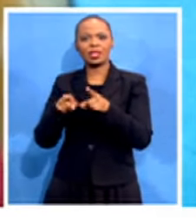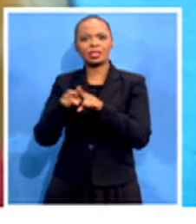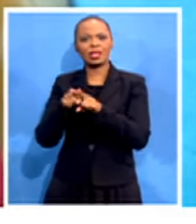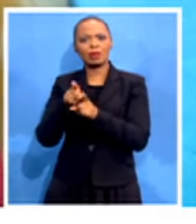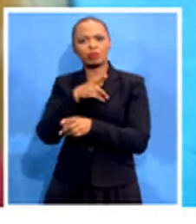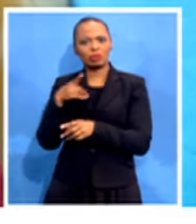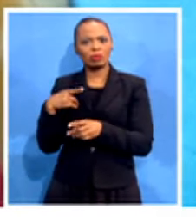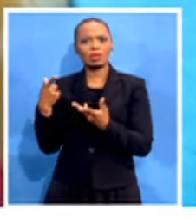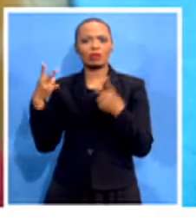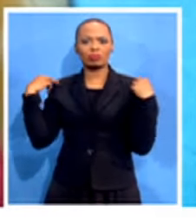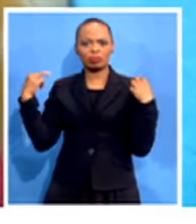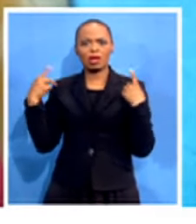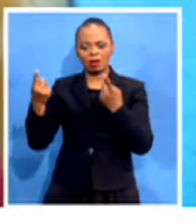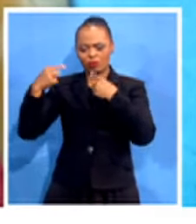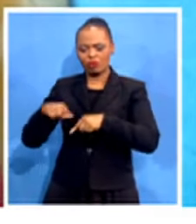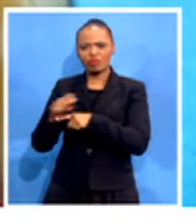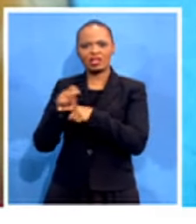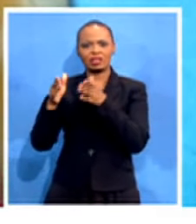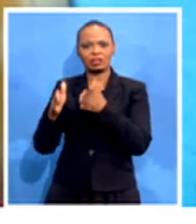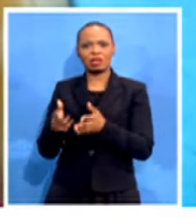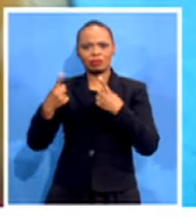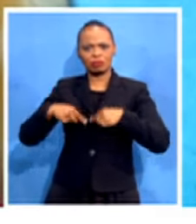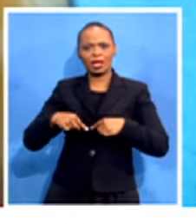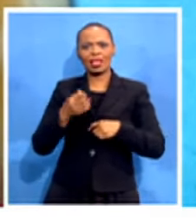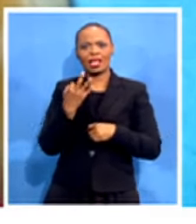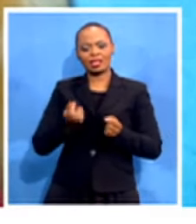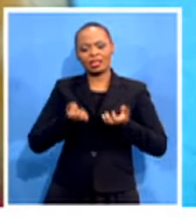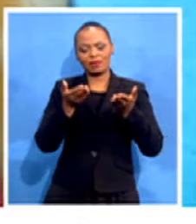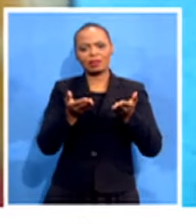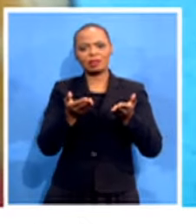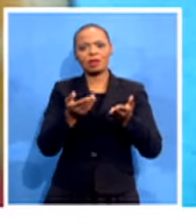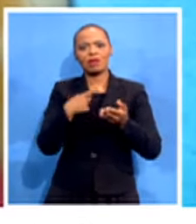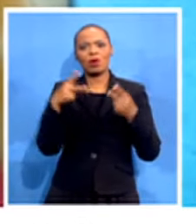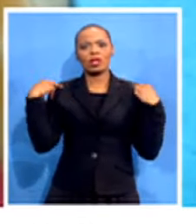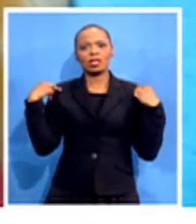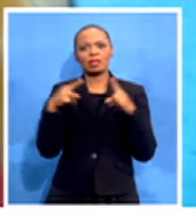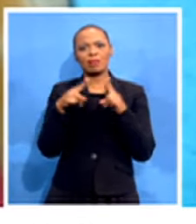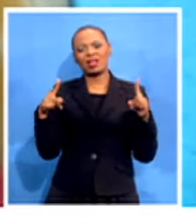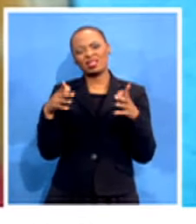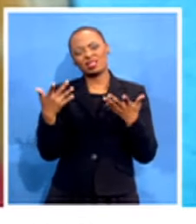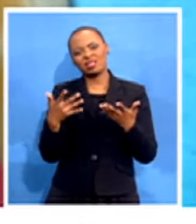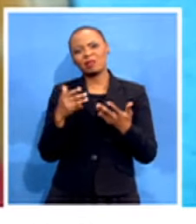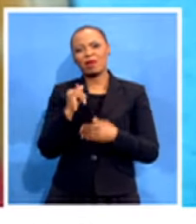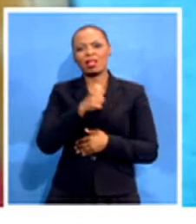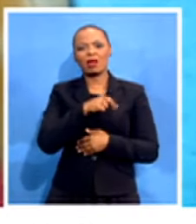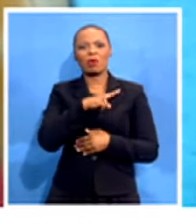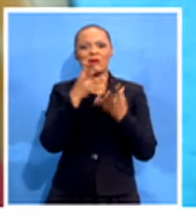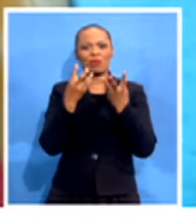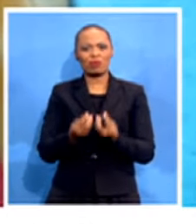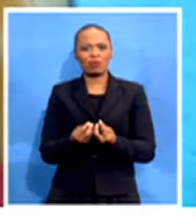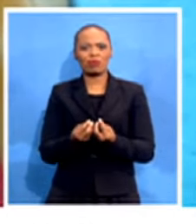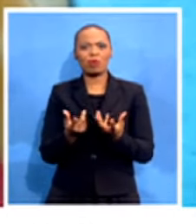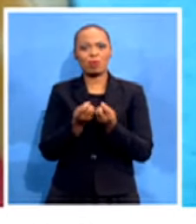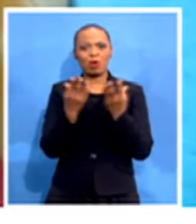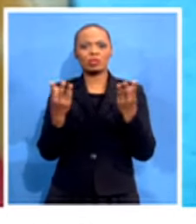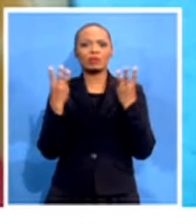space came in to even offer free services to nurses. But unfortunately, because there were few and there was a whole lot of many other